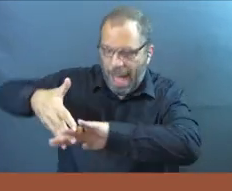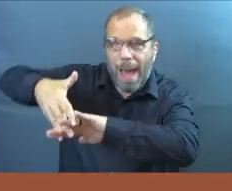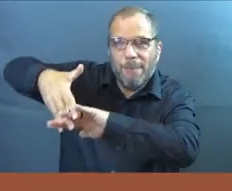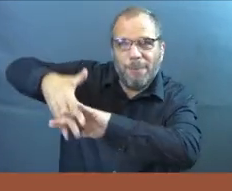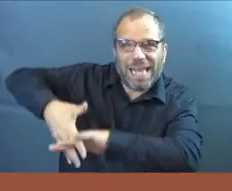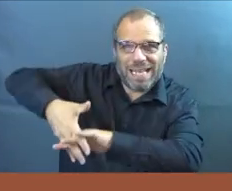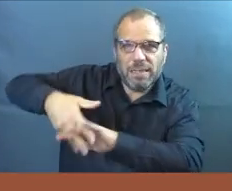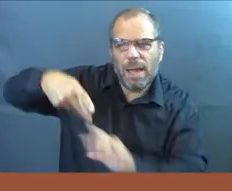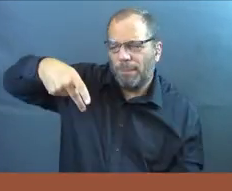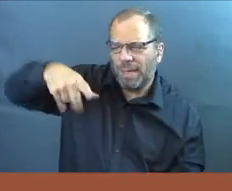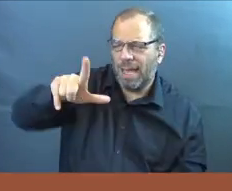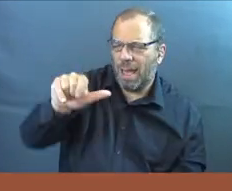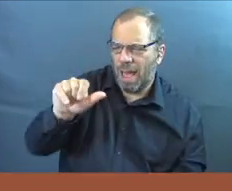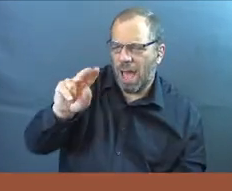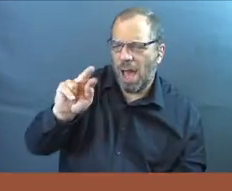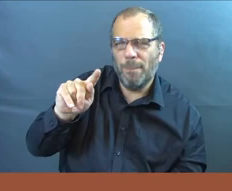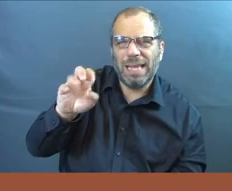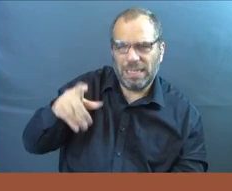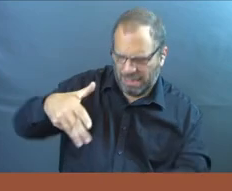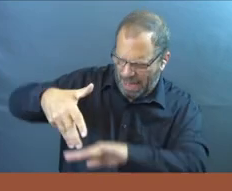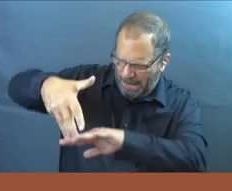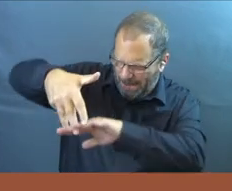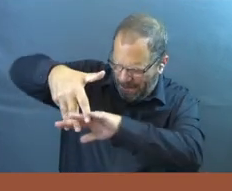not just attending but being planted